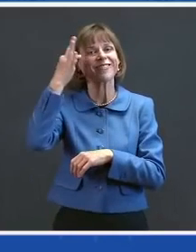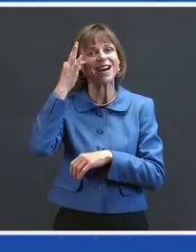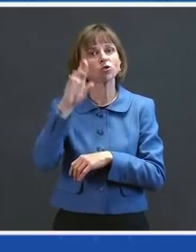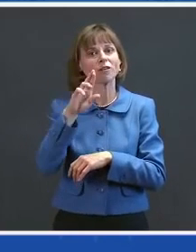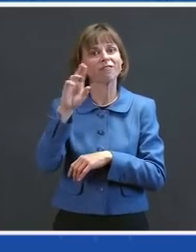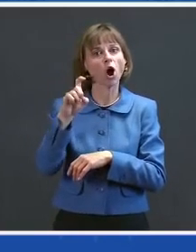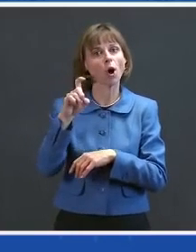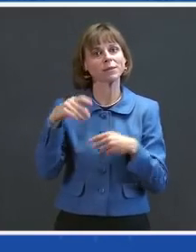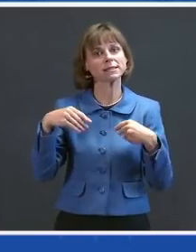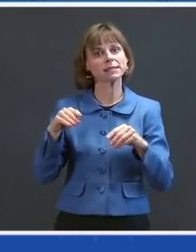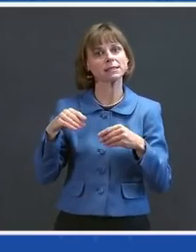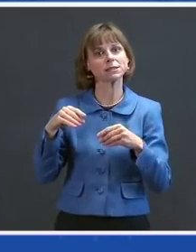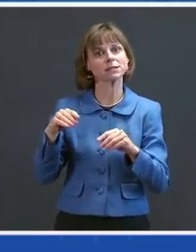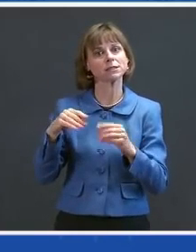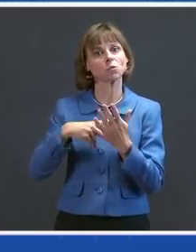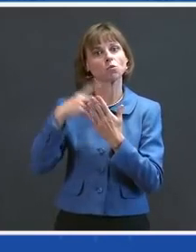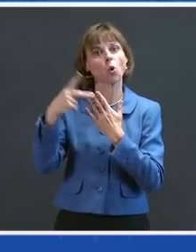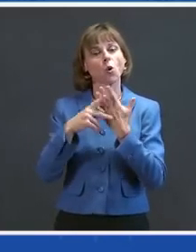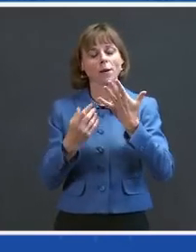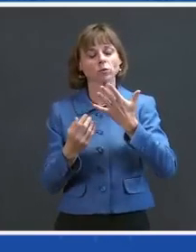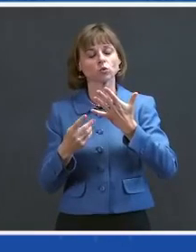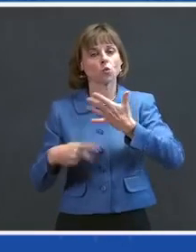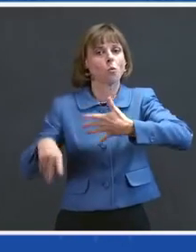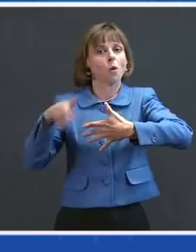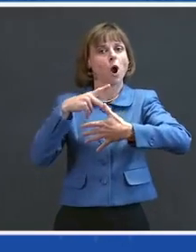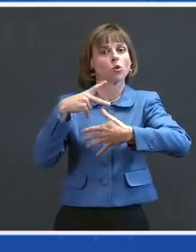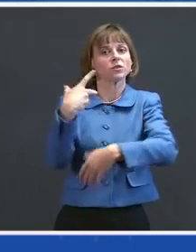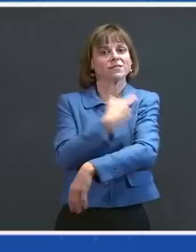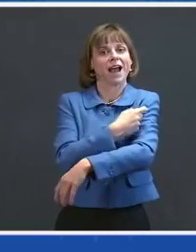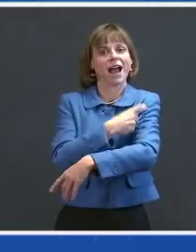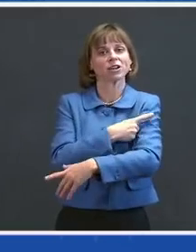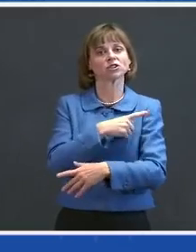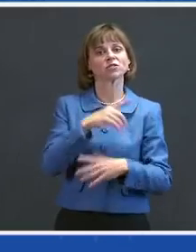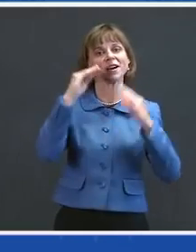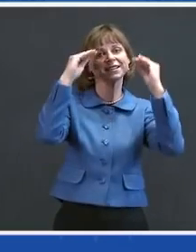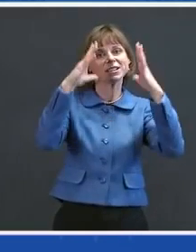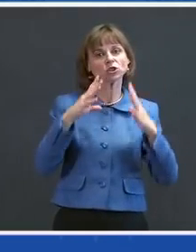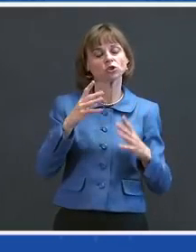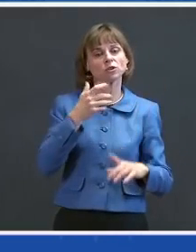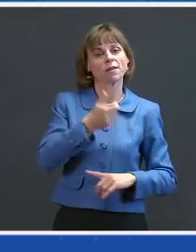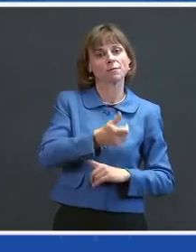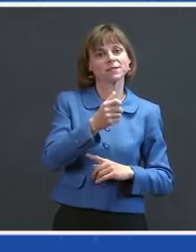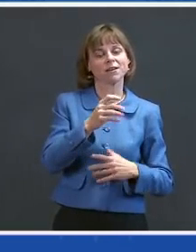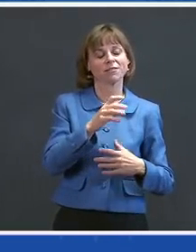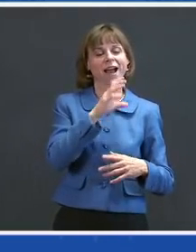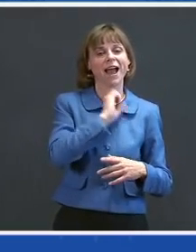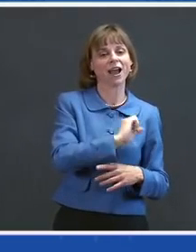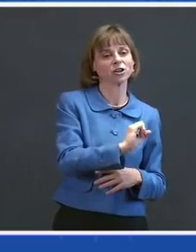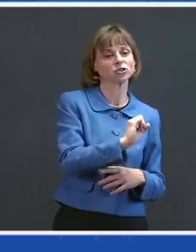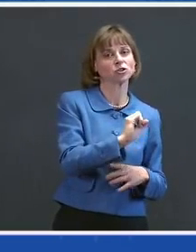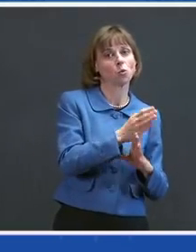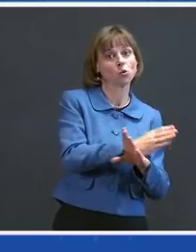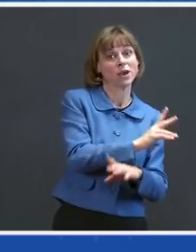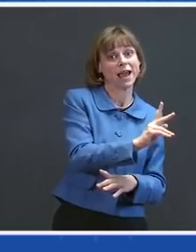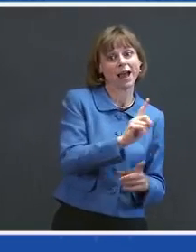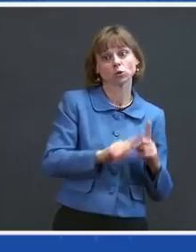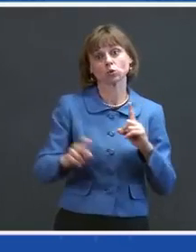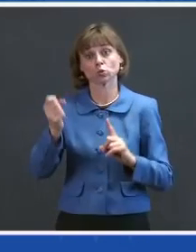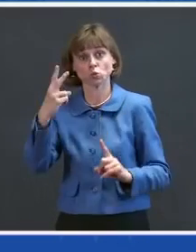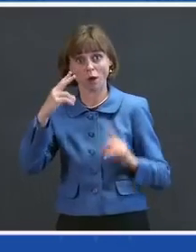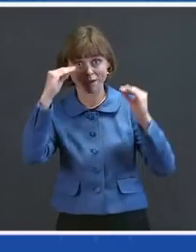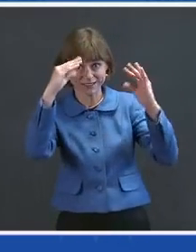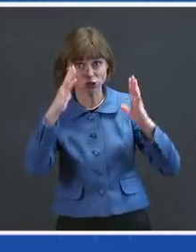to prioritize the vaccination of pre-K through 12 educators and staff and childcare workers. Throughout